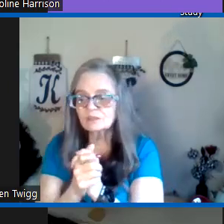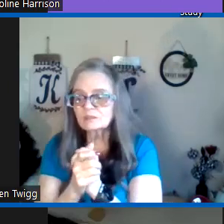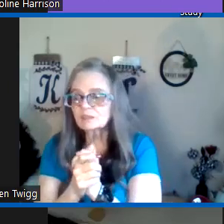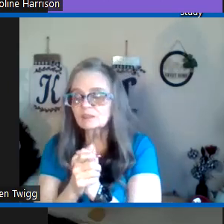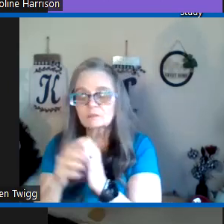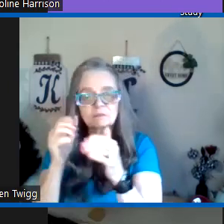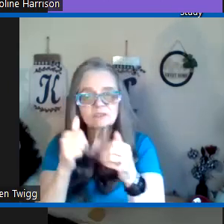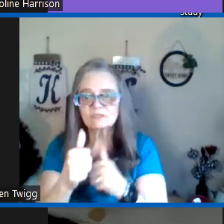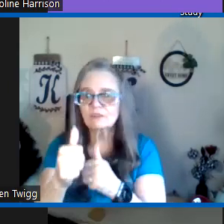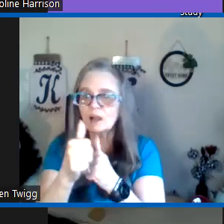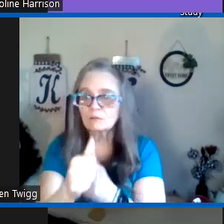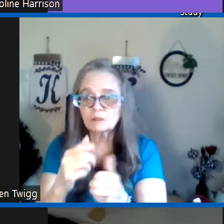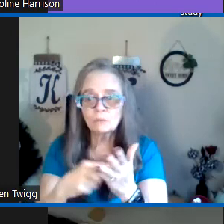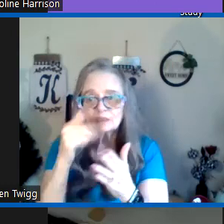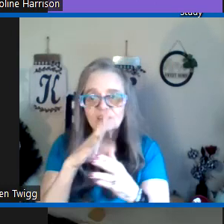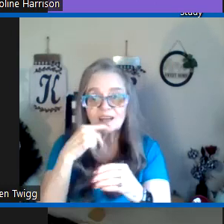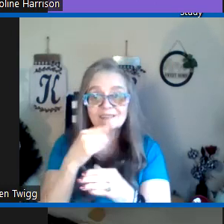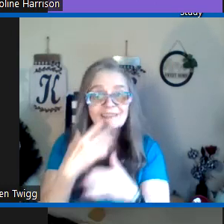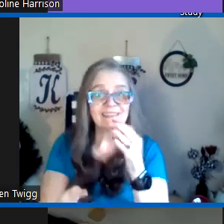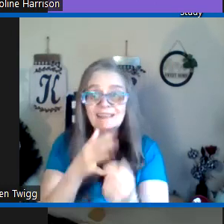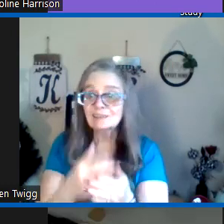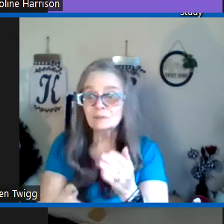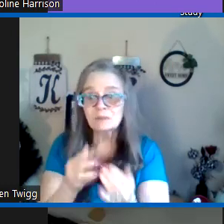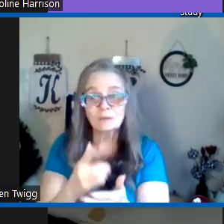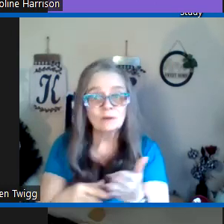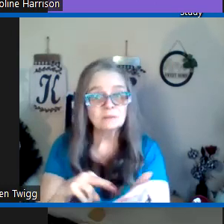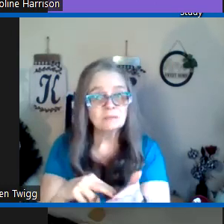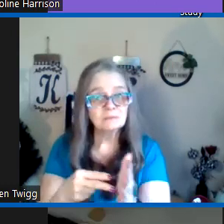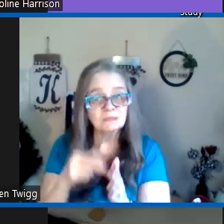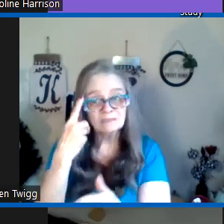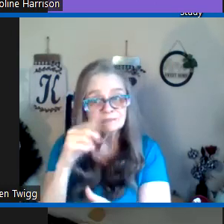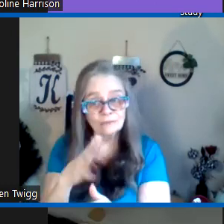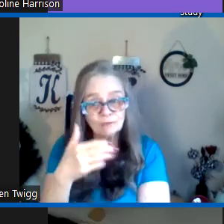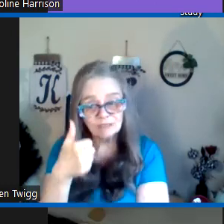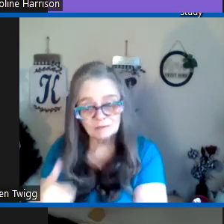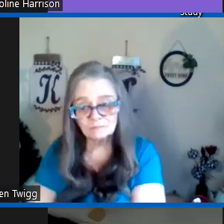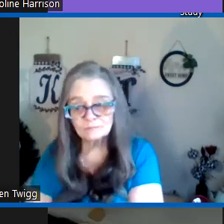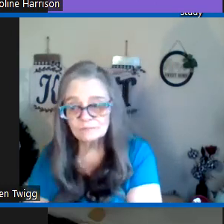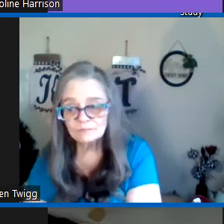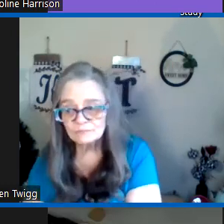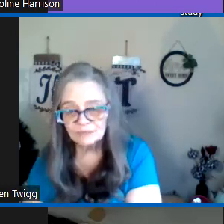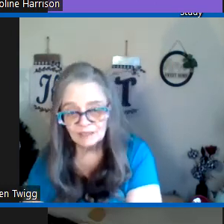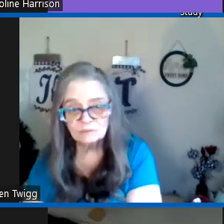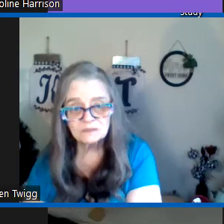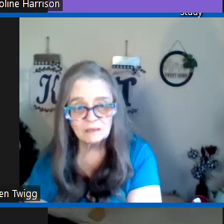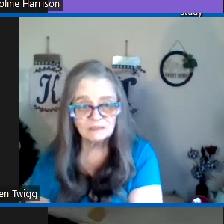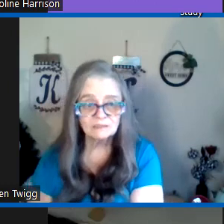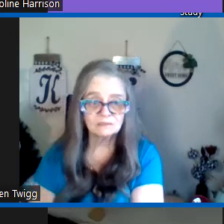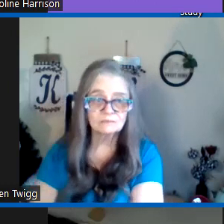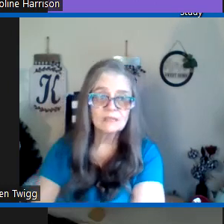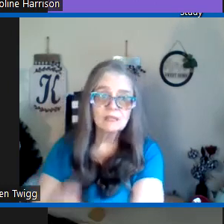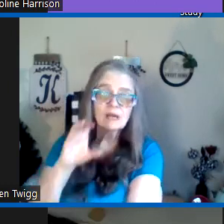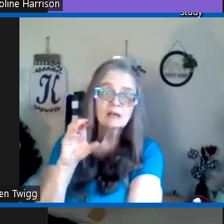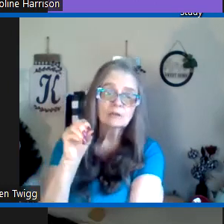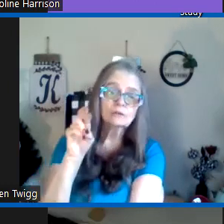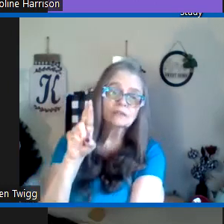so you know he was just following what God said no matter what it might mean for him Daniel was that way